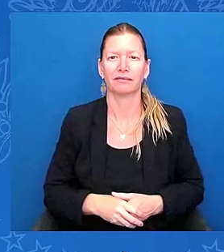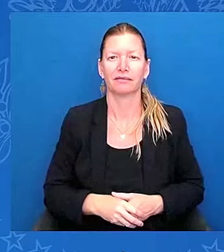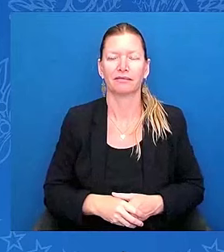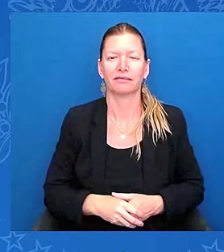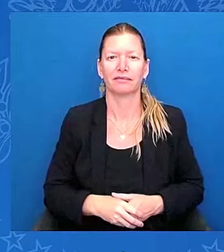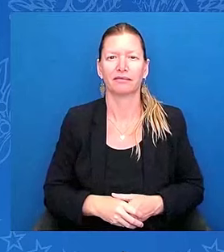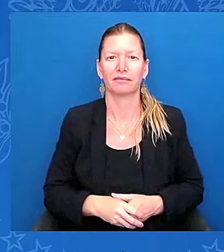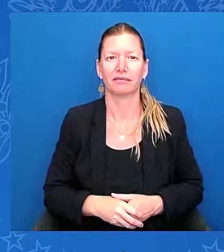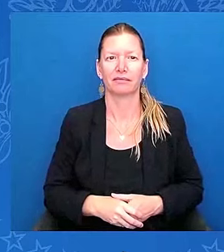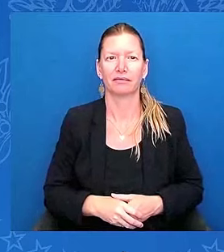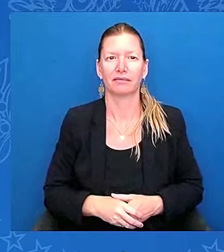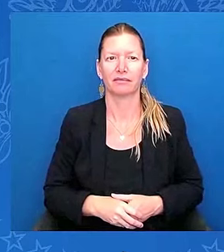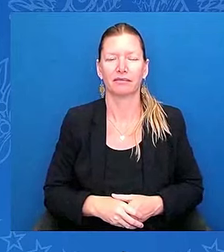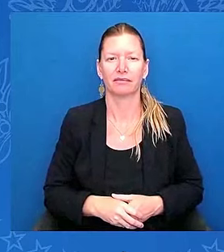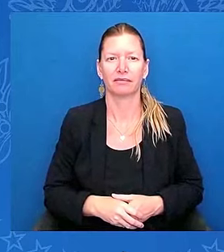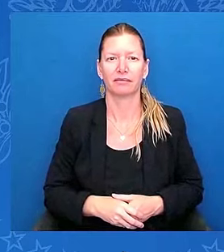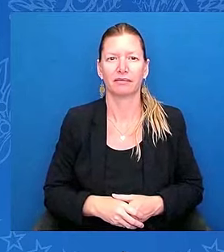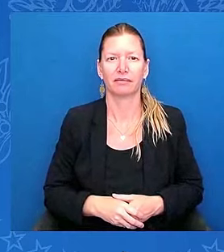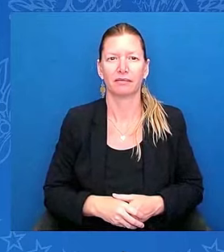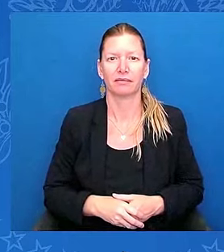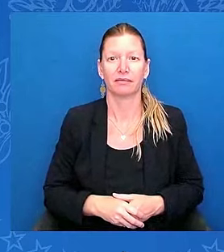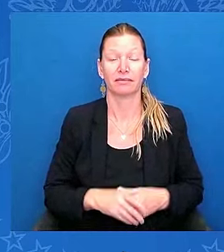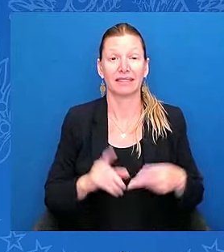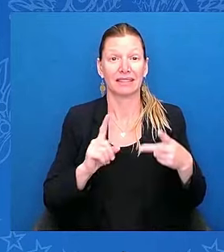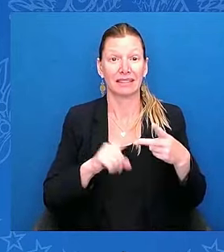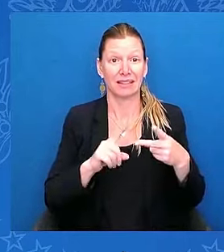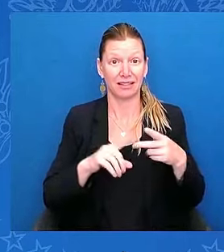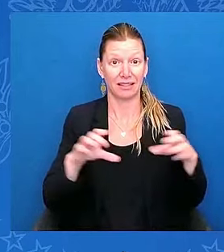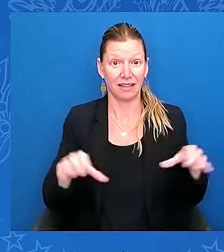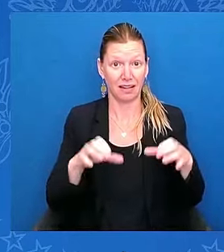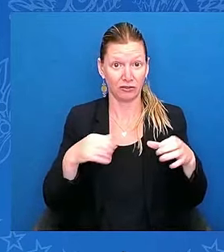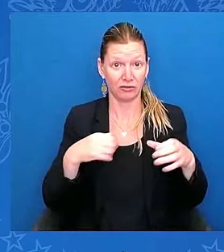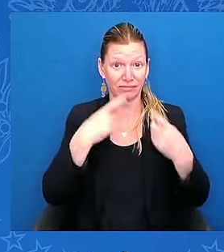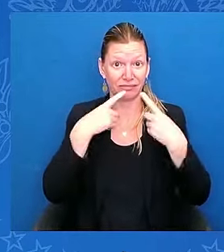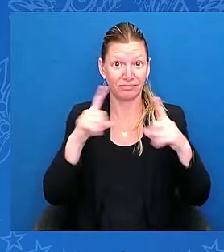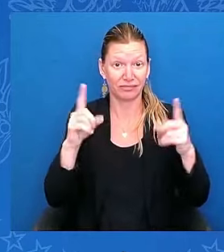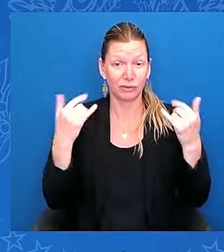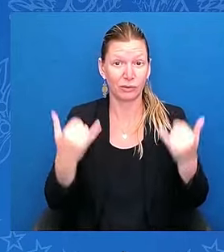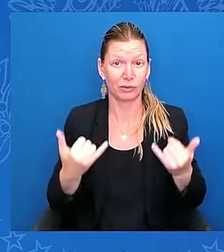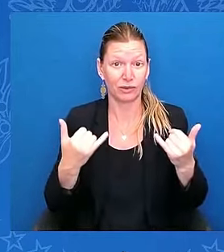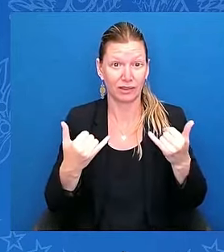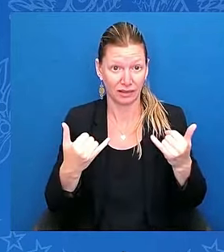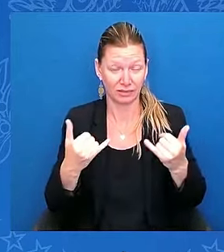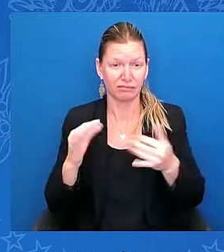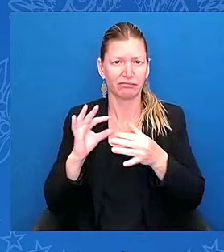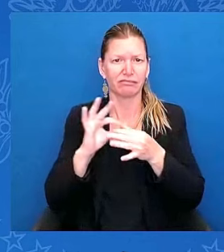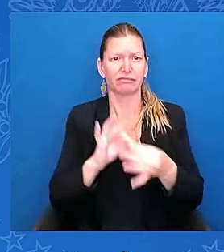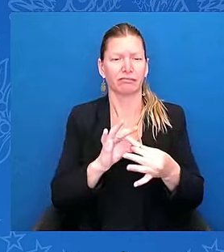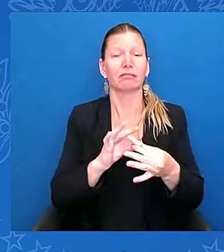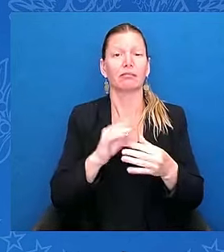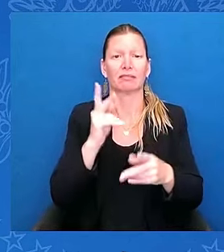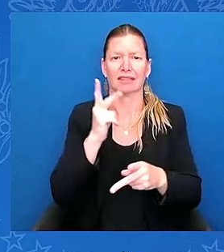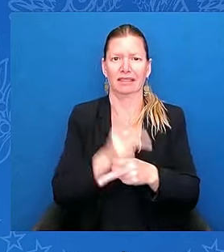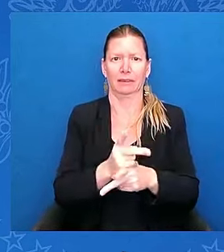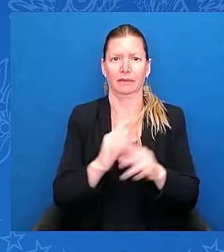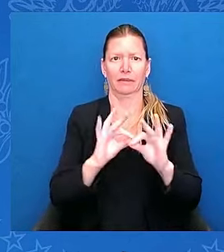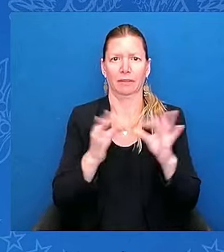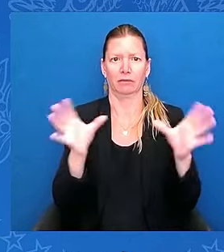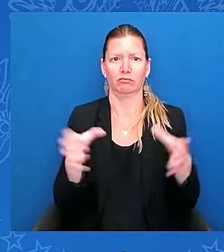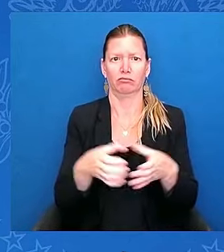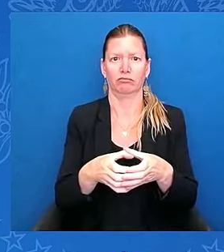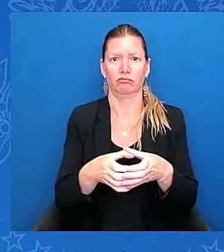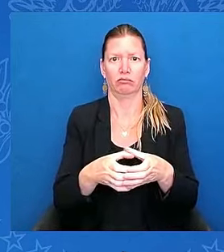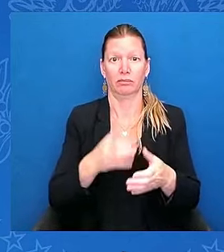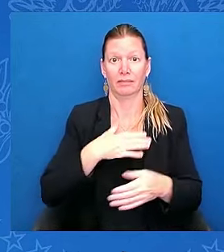The second action I'm announcing today is about keeping families together. My dad used to have an expression. said, Joey, family is about the